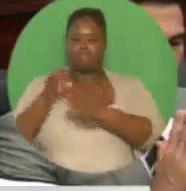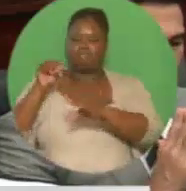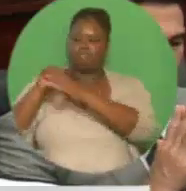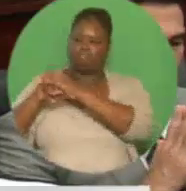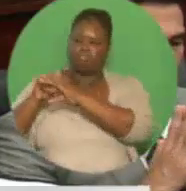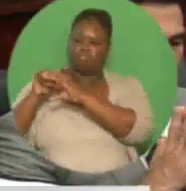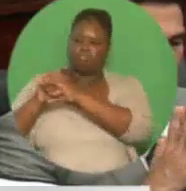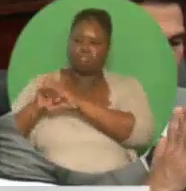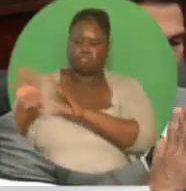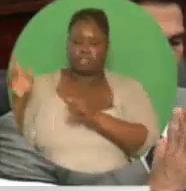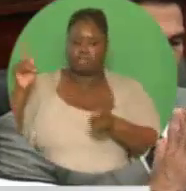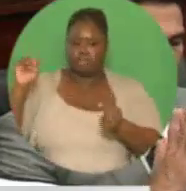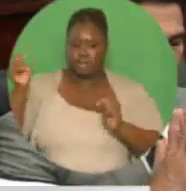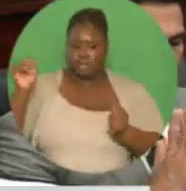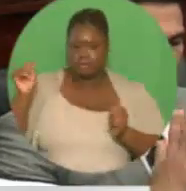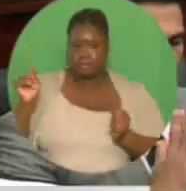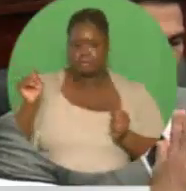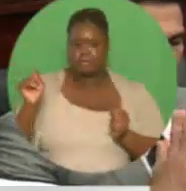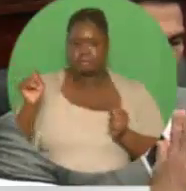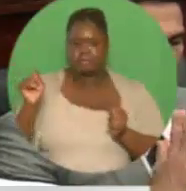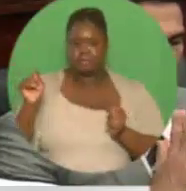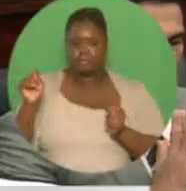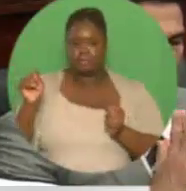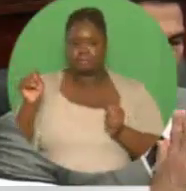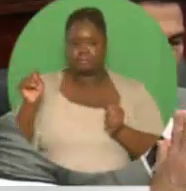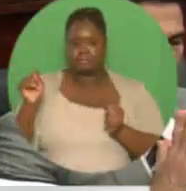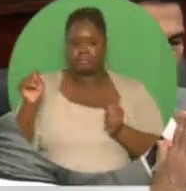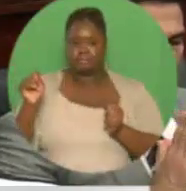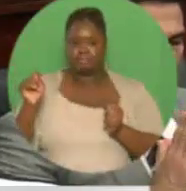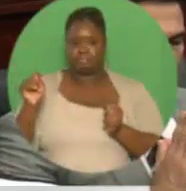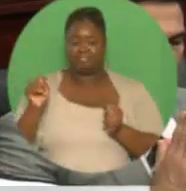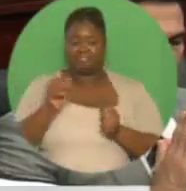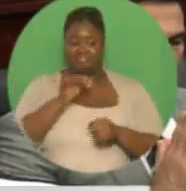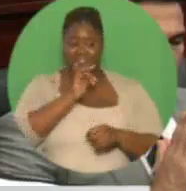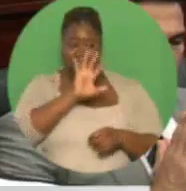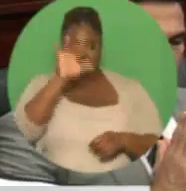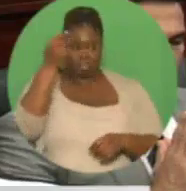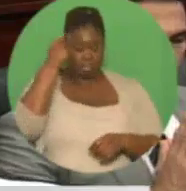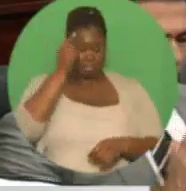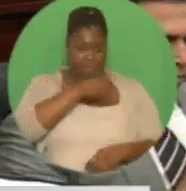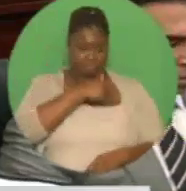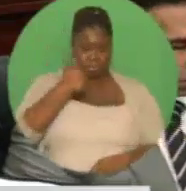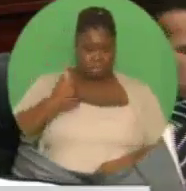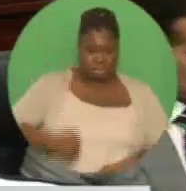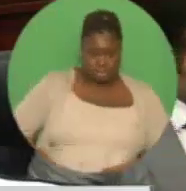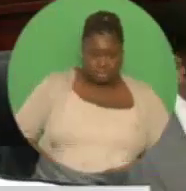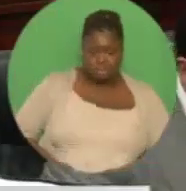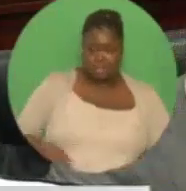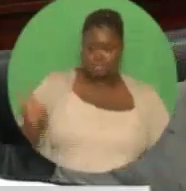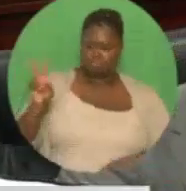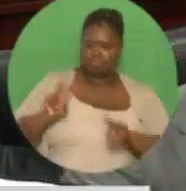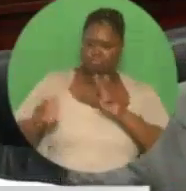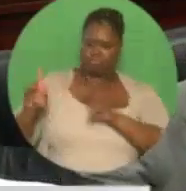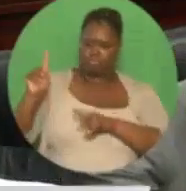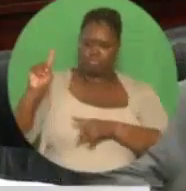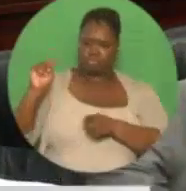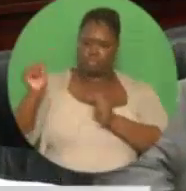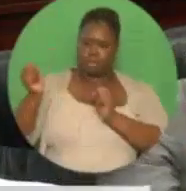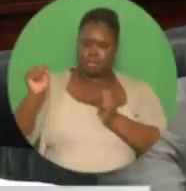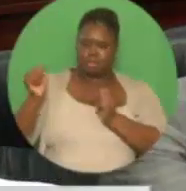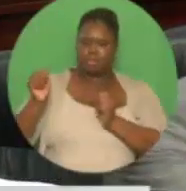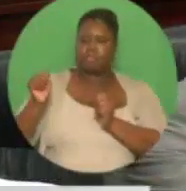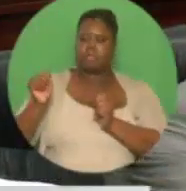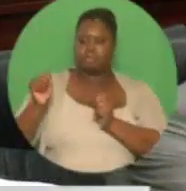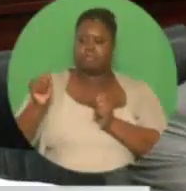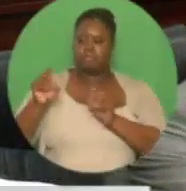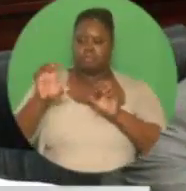has been identified by the Government of the People's Republic of China as the Gateway for China to increase